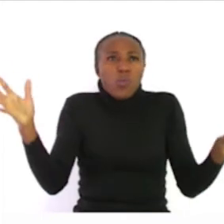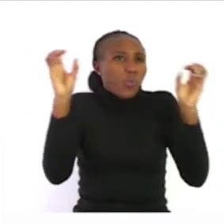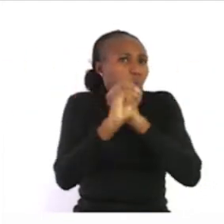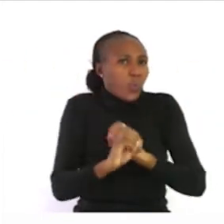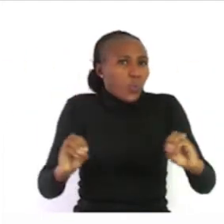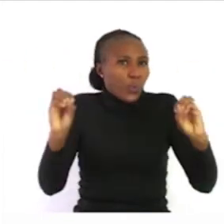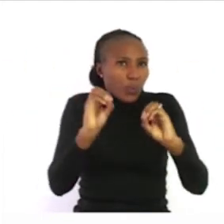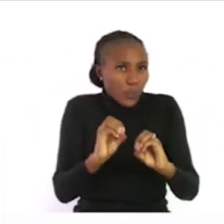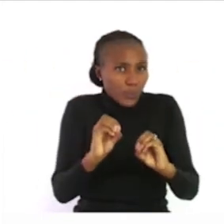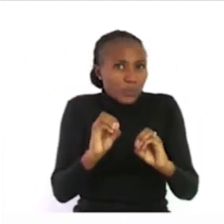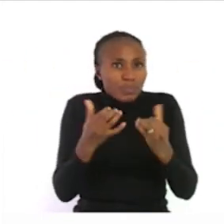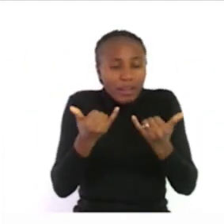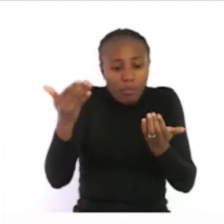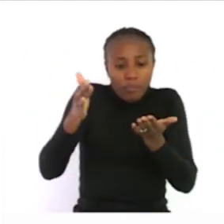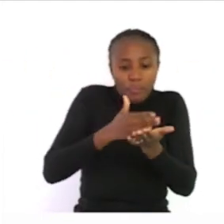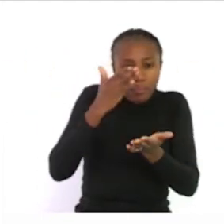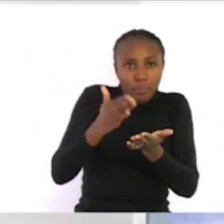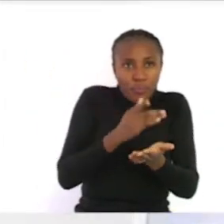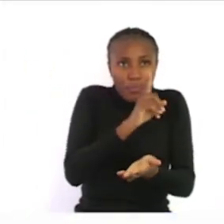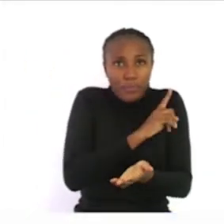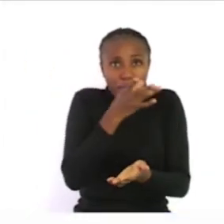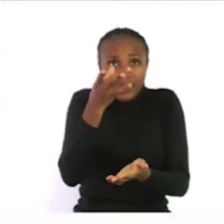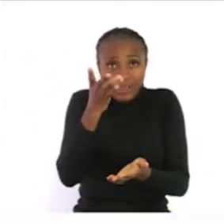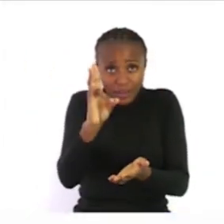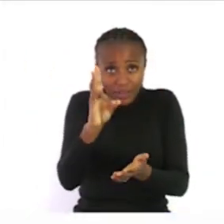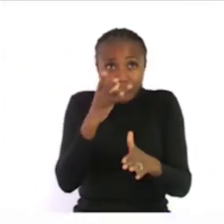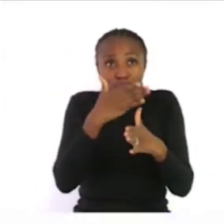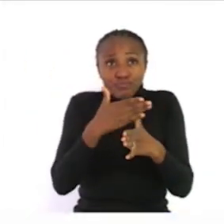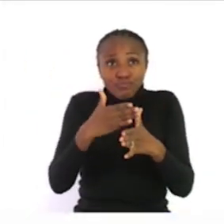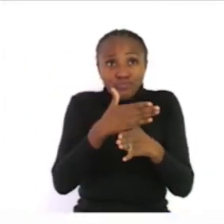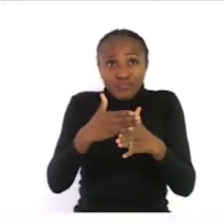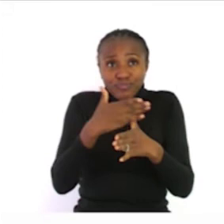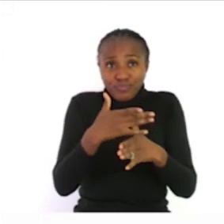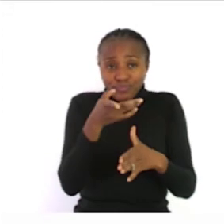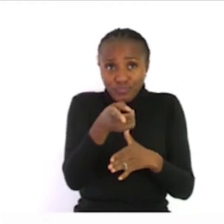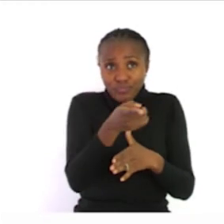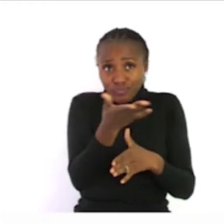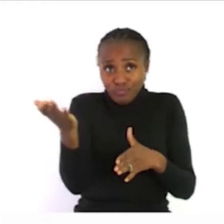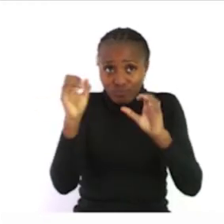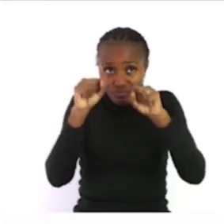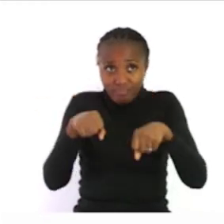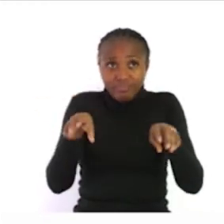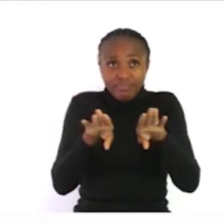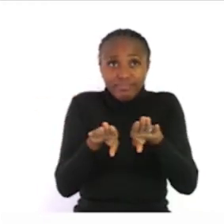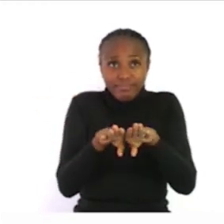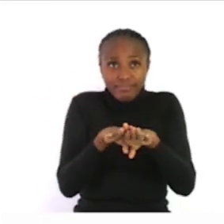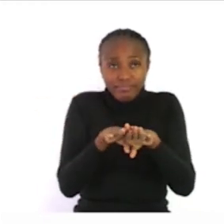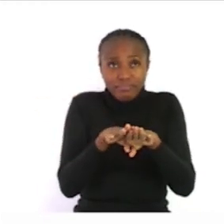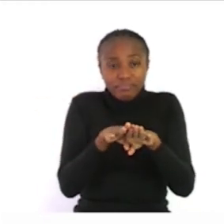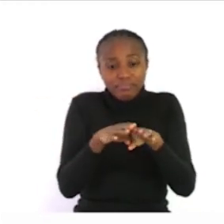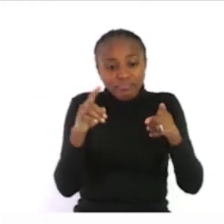on page 17 there is an activity for you let's read